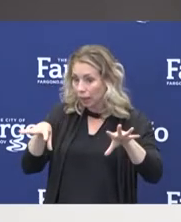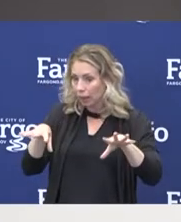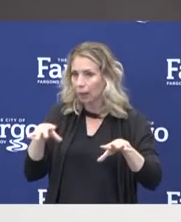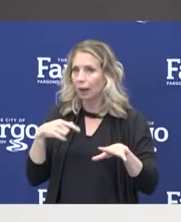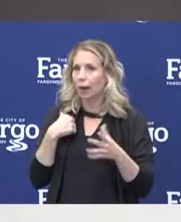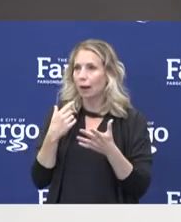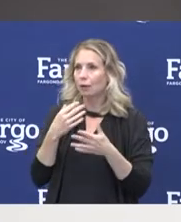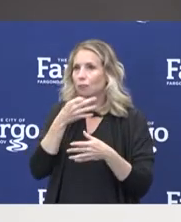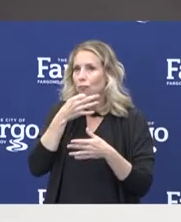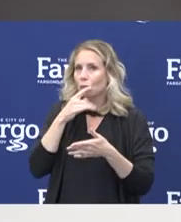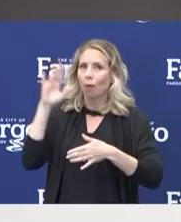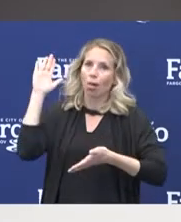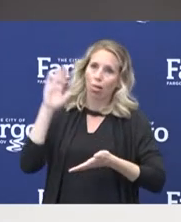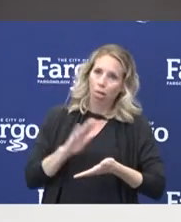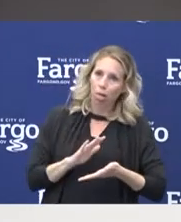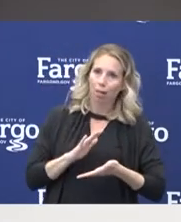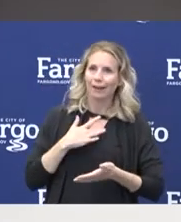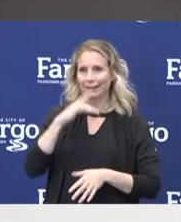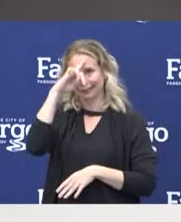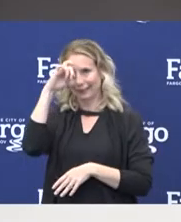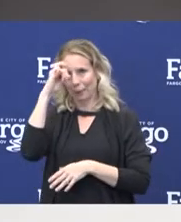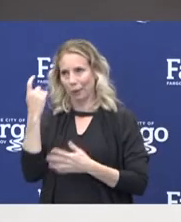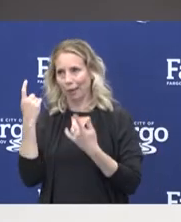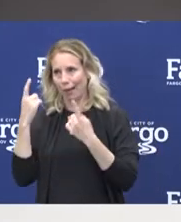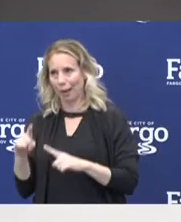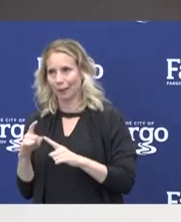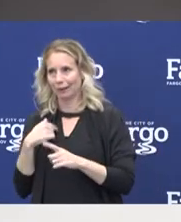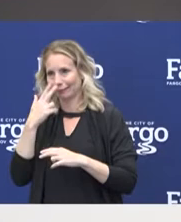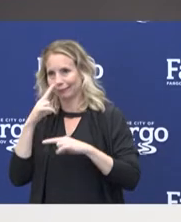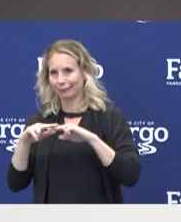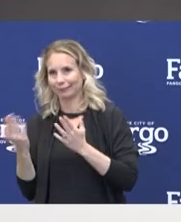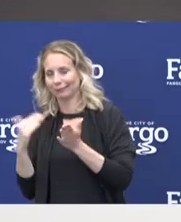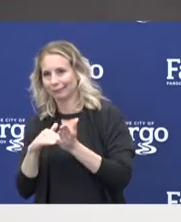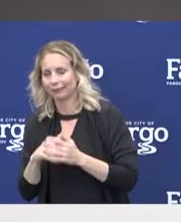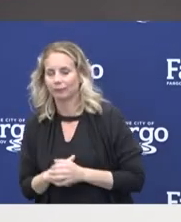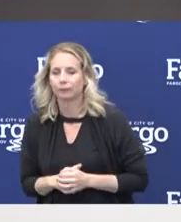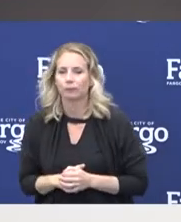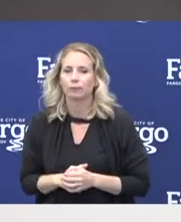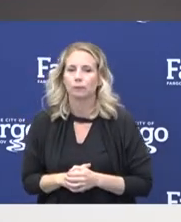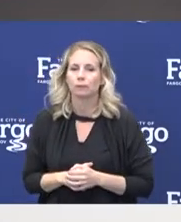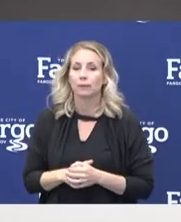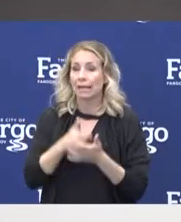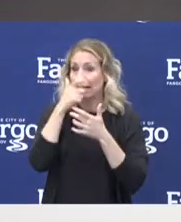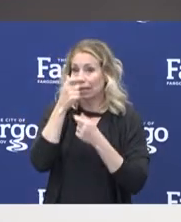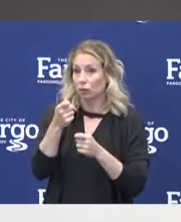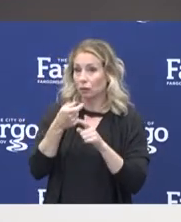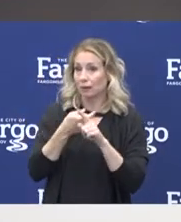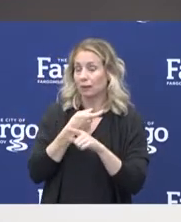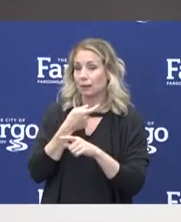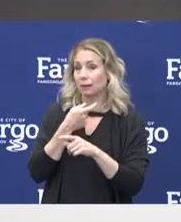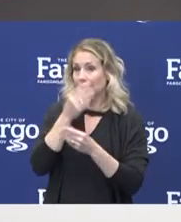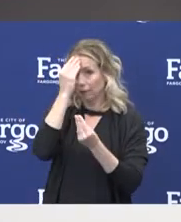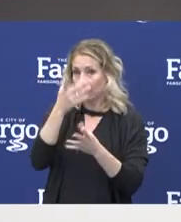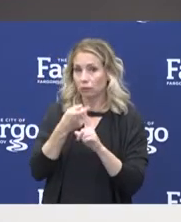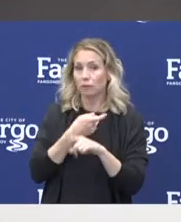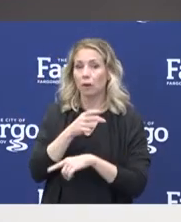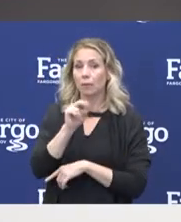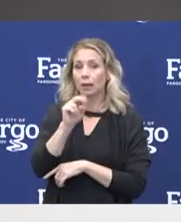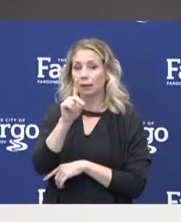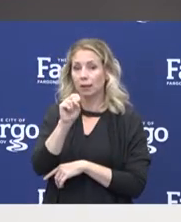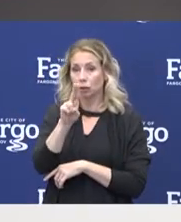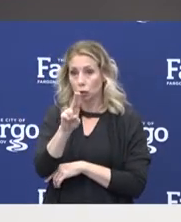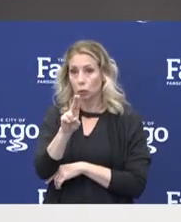back. And I have some interesting facts now by North Dakota State University School of Public Health Professor